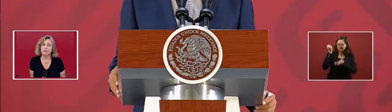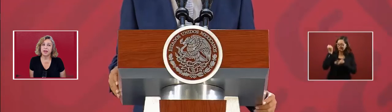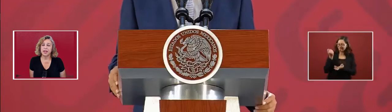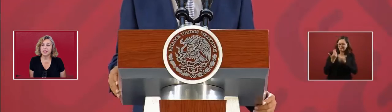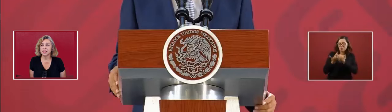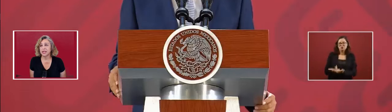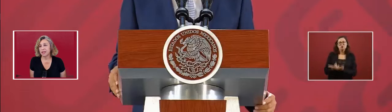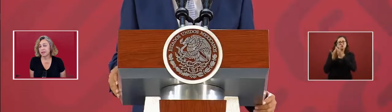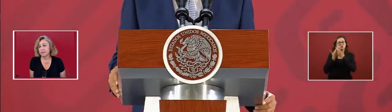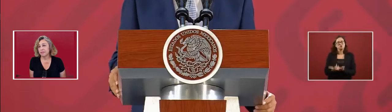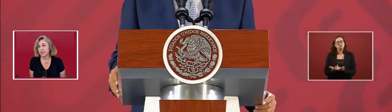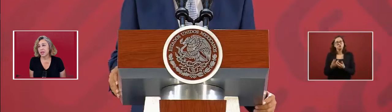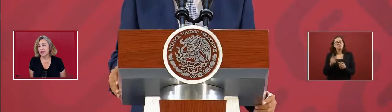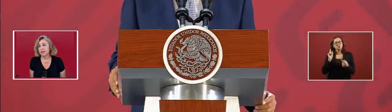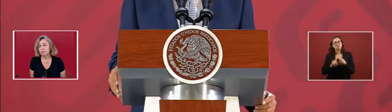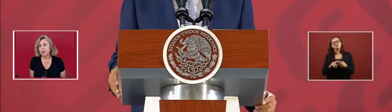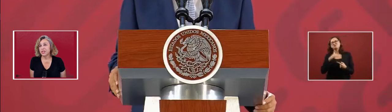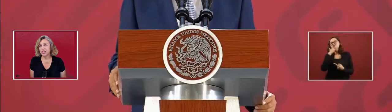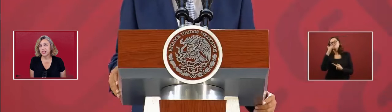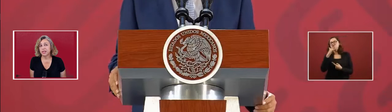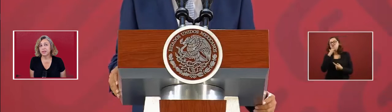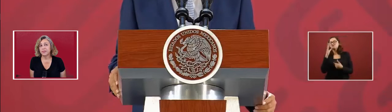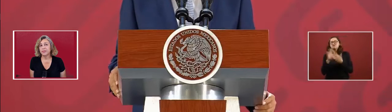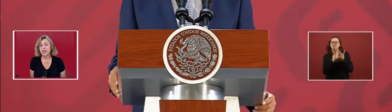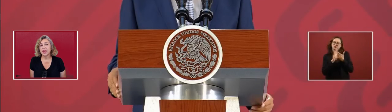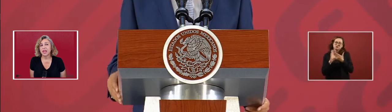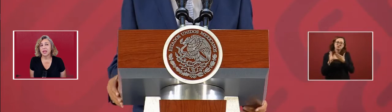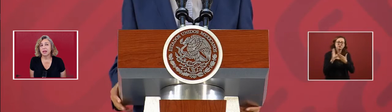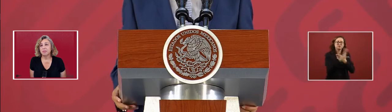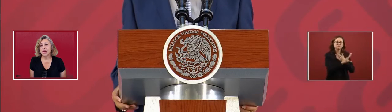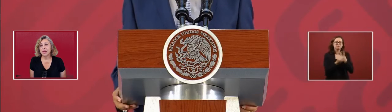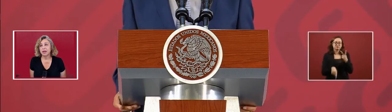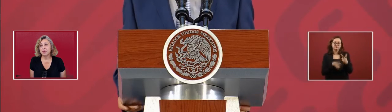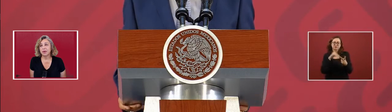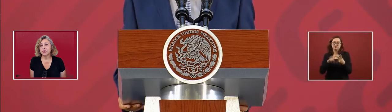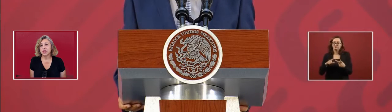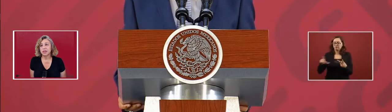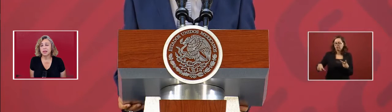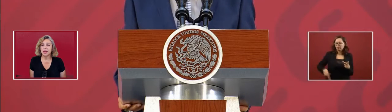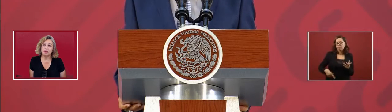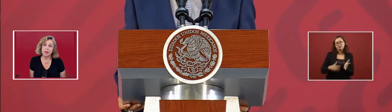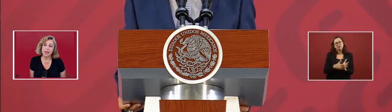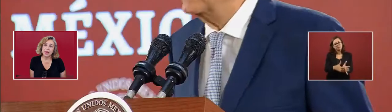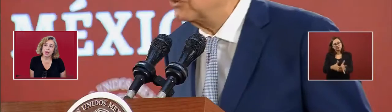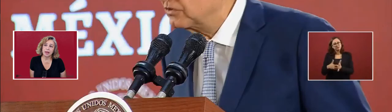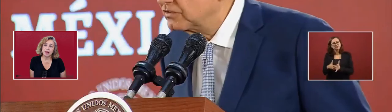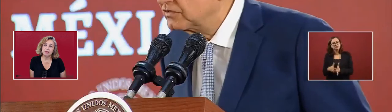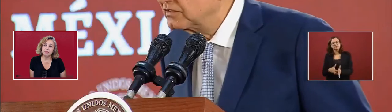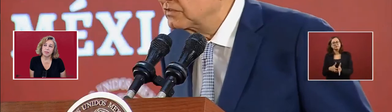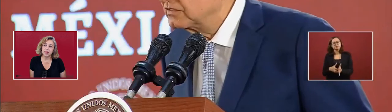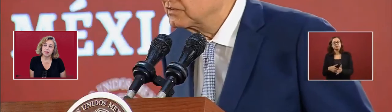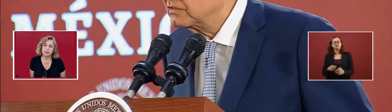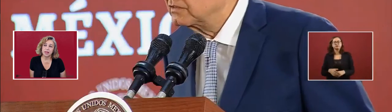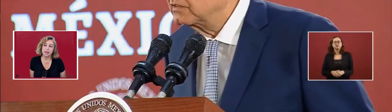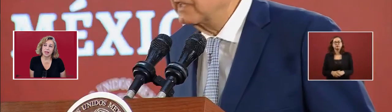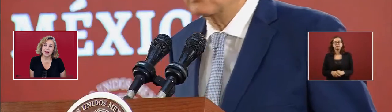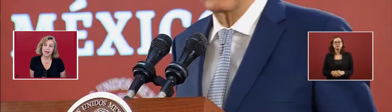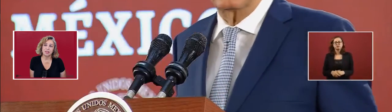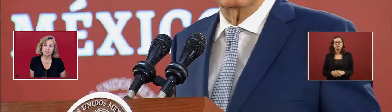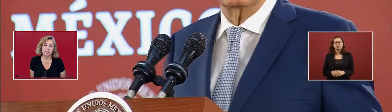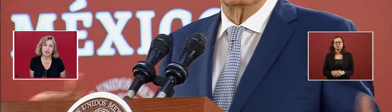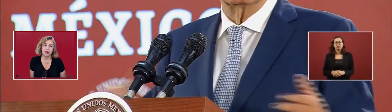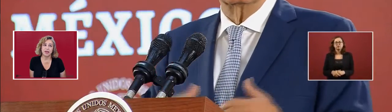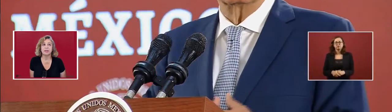financing the budget, combating corruption and making a government that